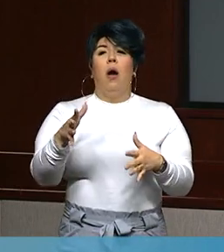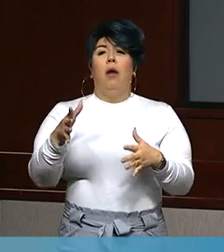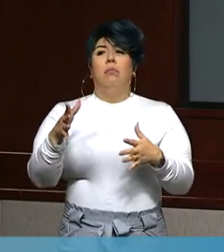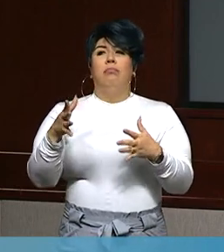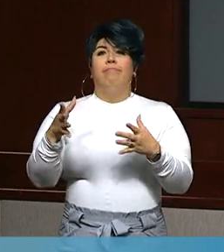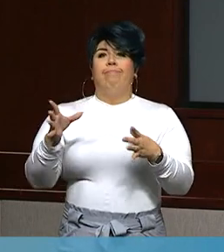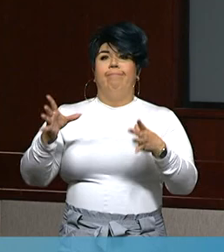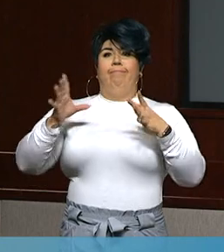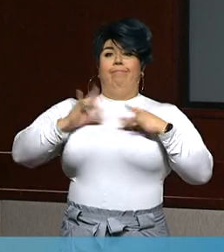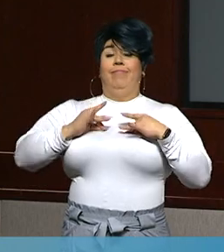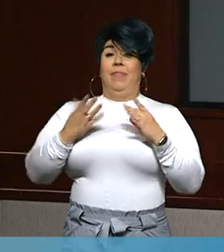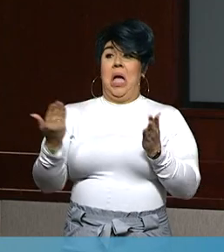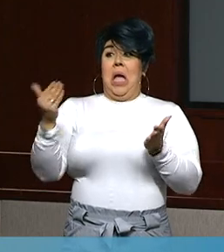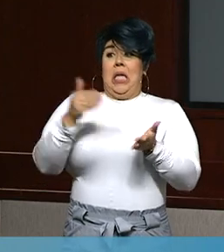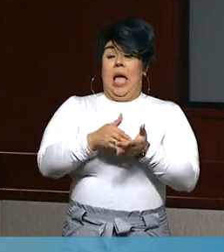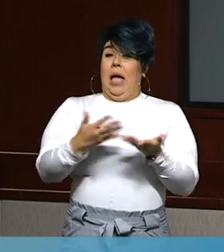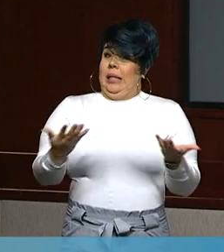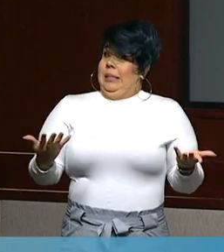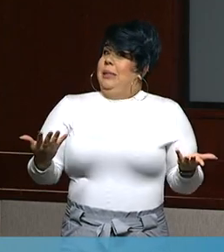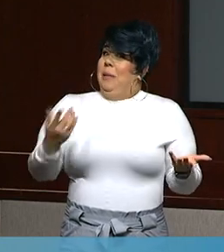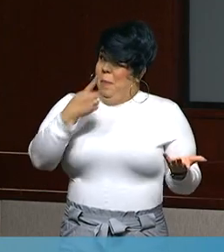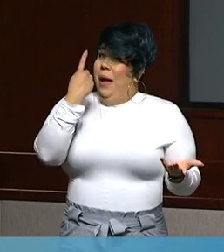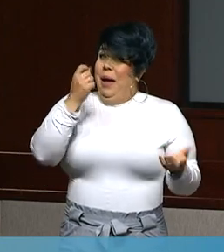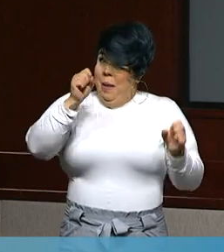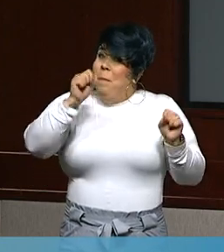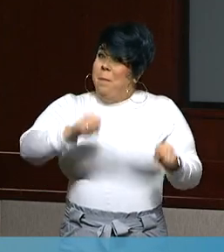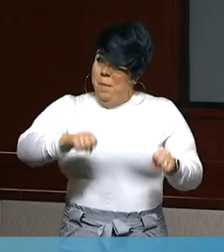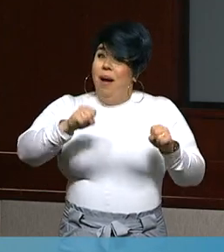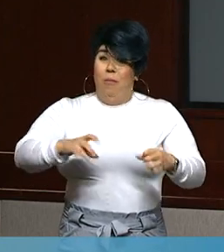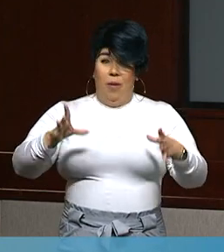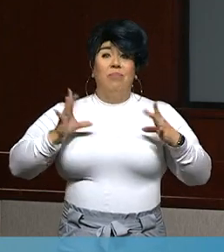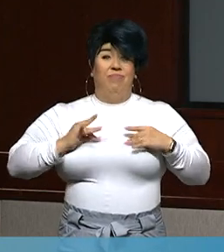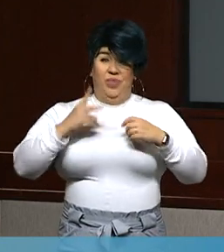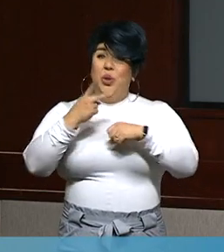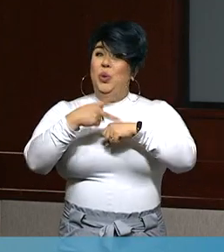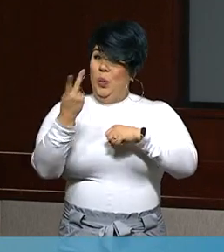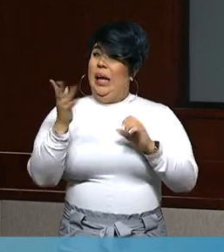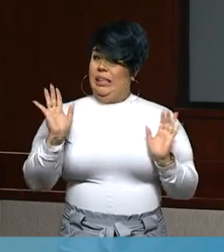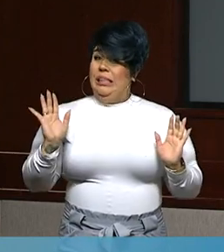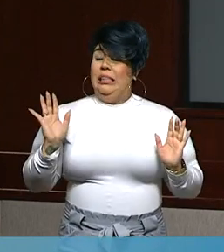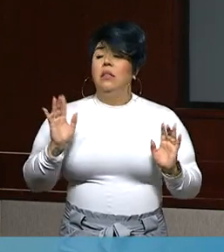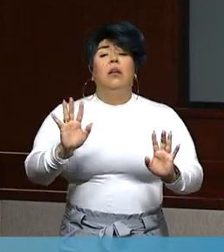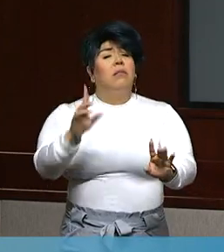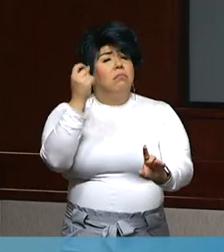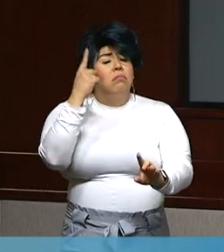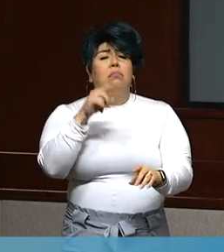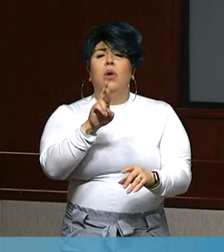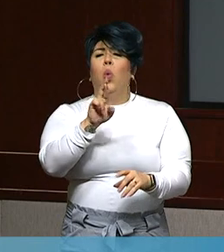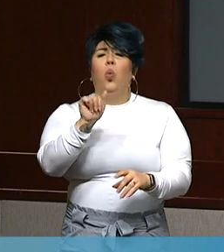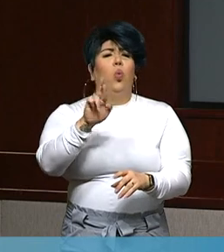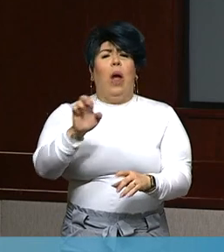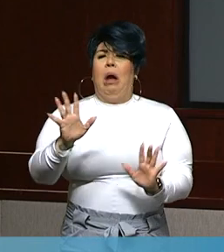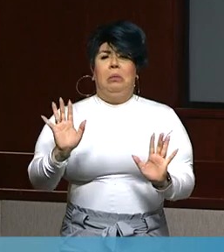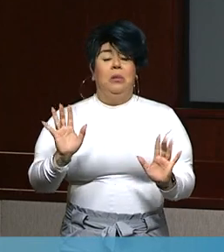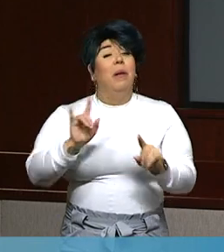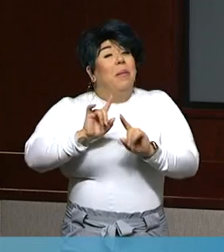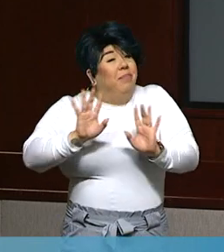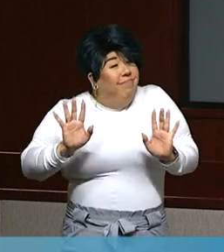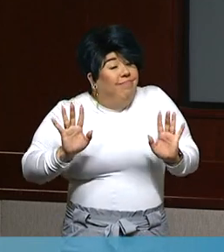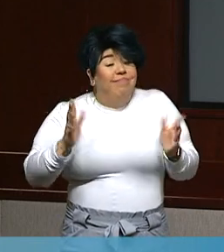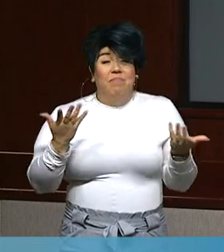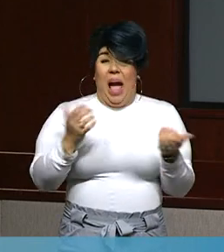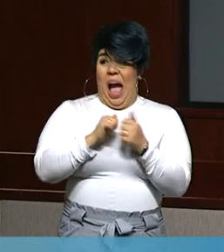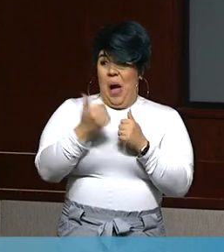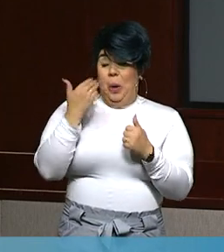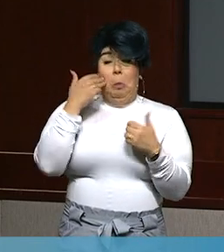with others because we do know that people can be reinfected. It is still believed to be very rare, but we have not yet identified, you know, who is at